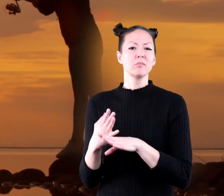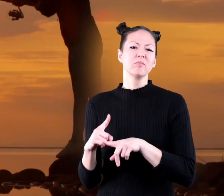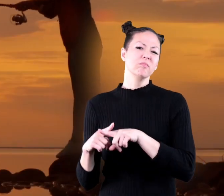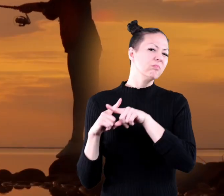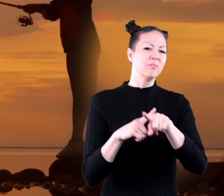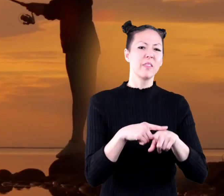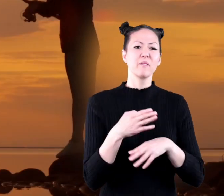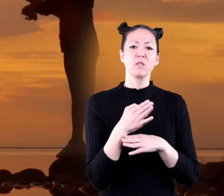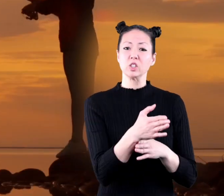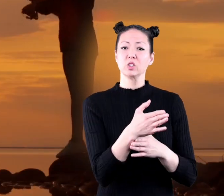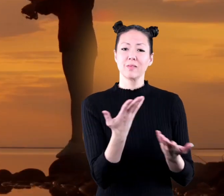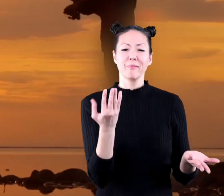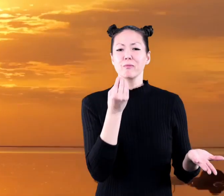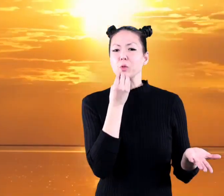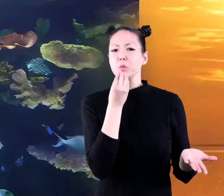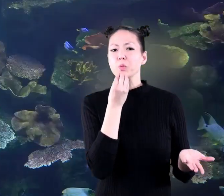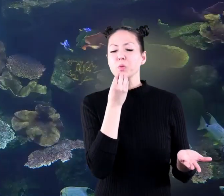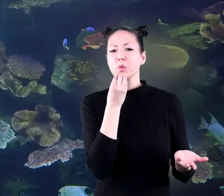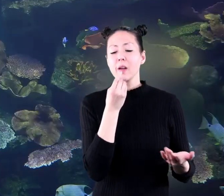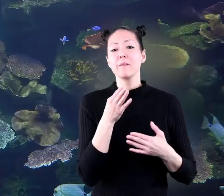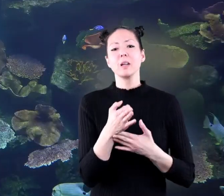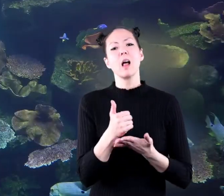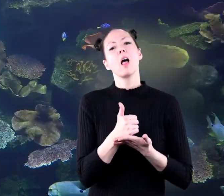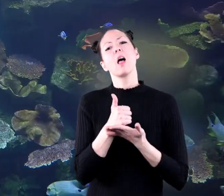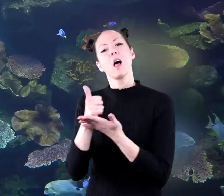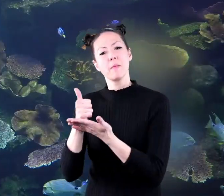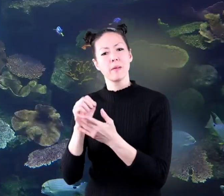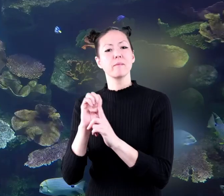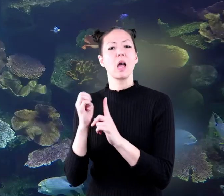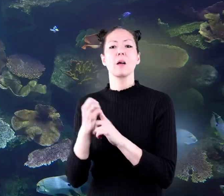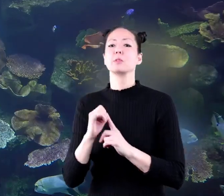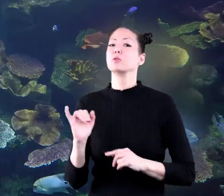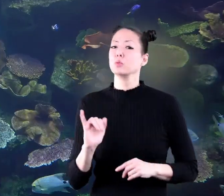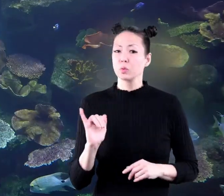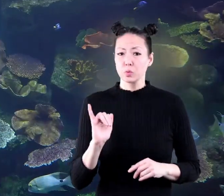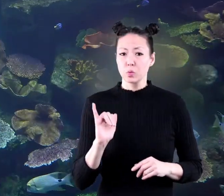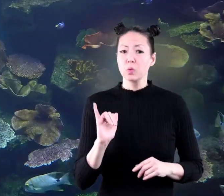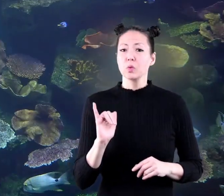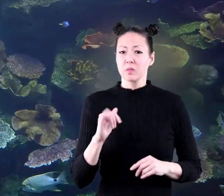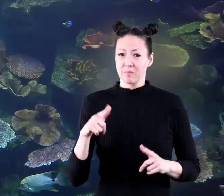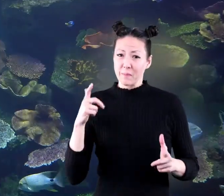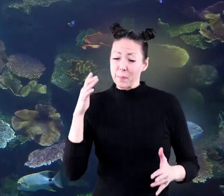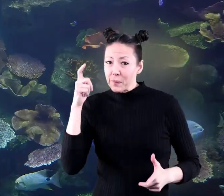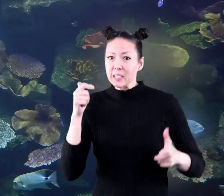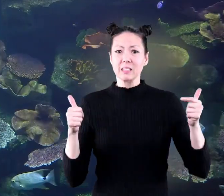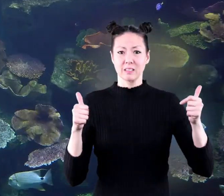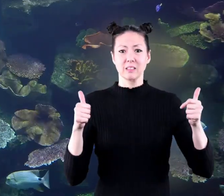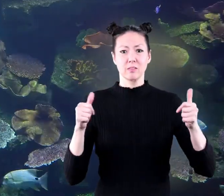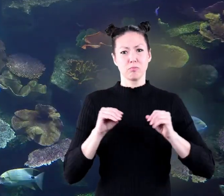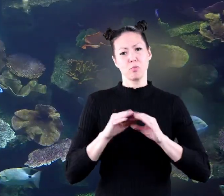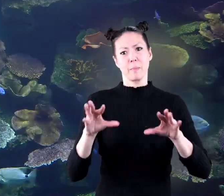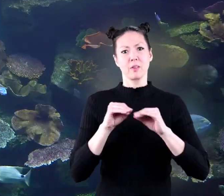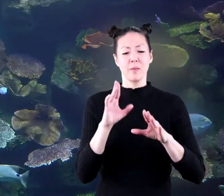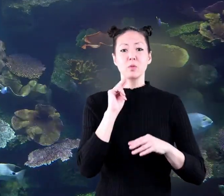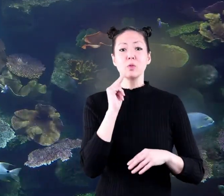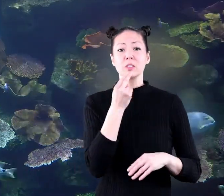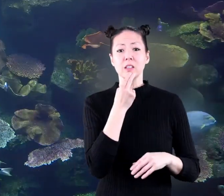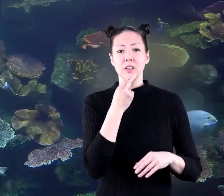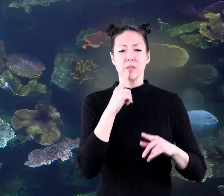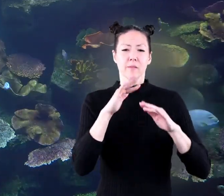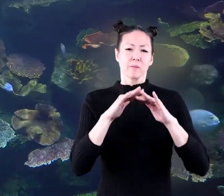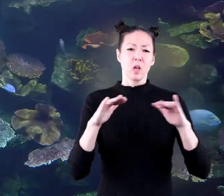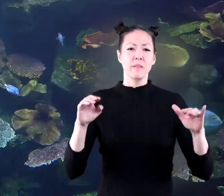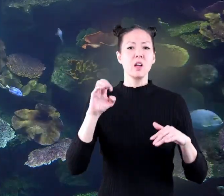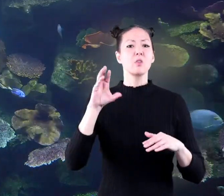depend on fish for food fish help our environment too they are one of the biggest contributors of nutrients to the